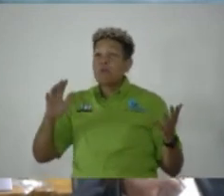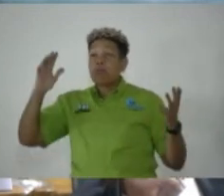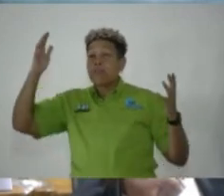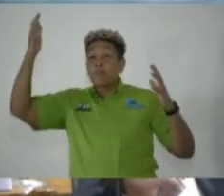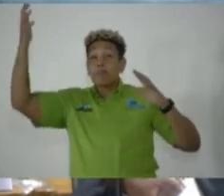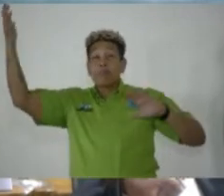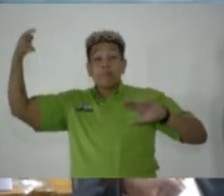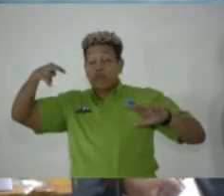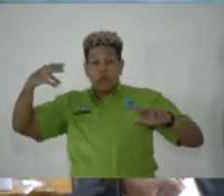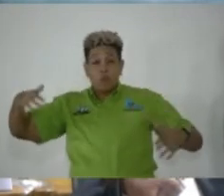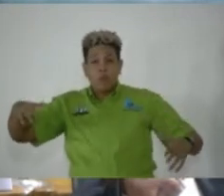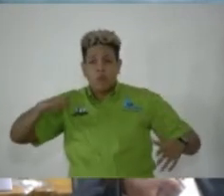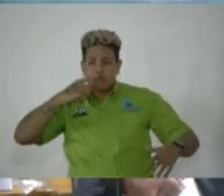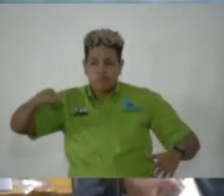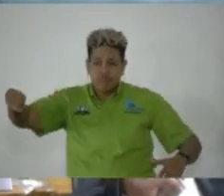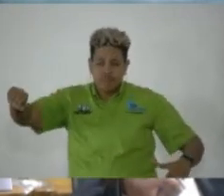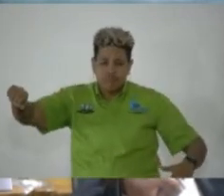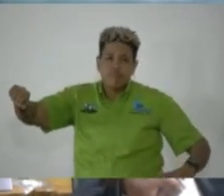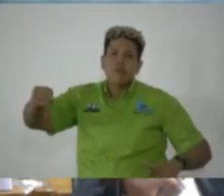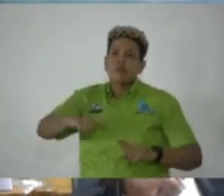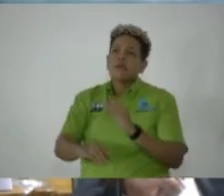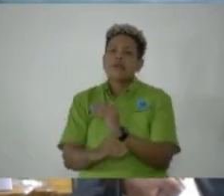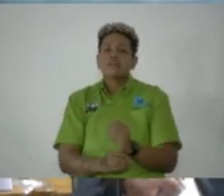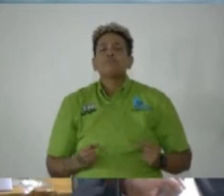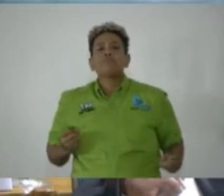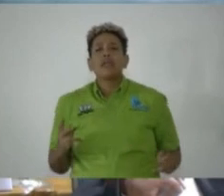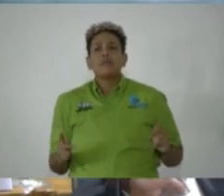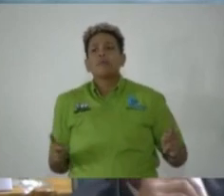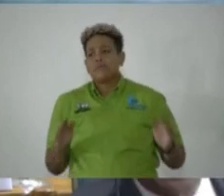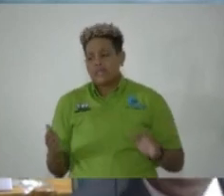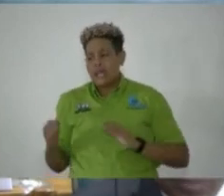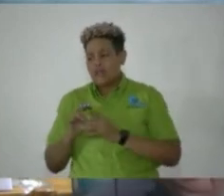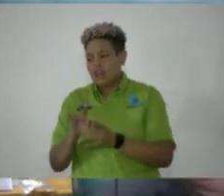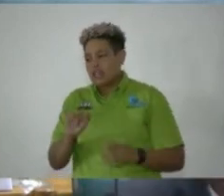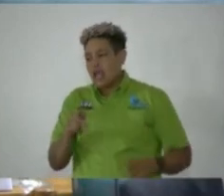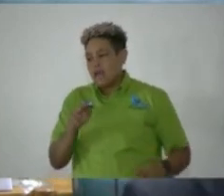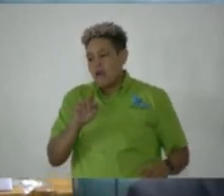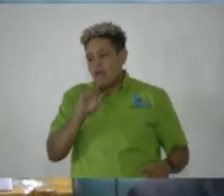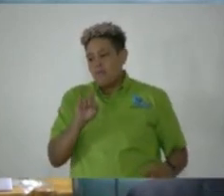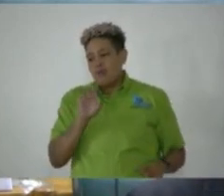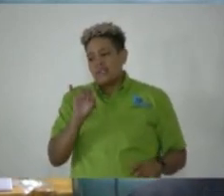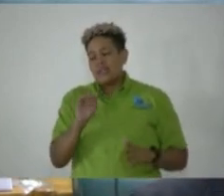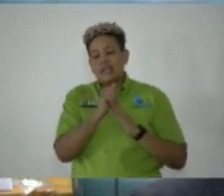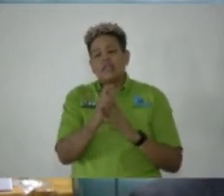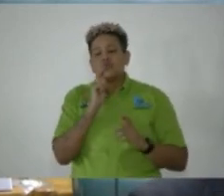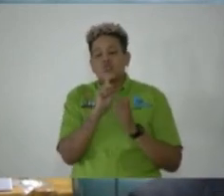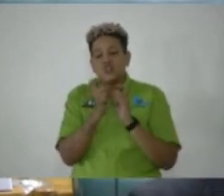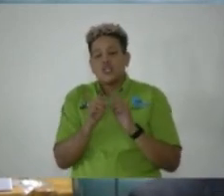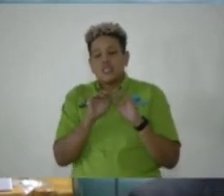rejection. And although hundreds of people died in it, it did lead to changes